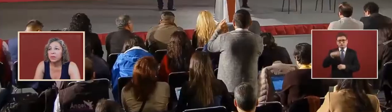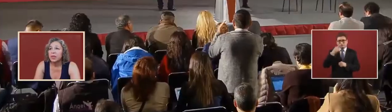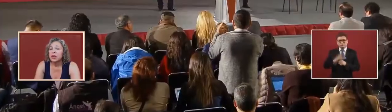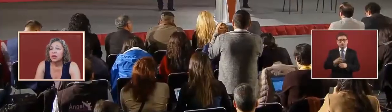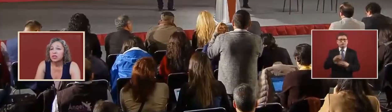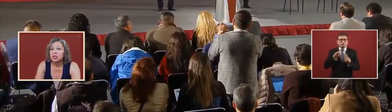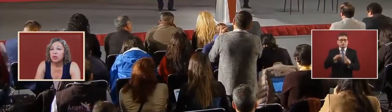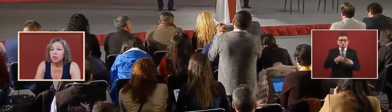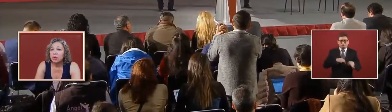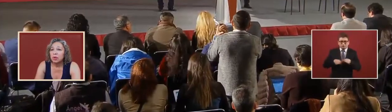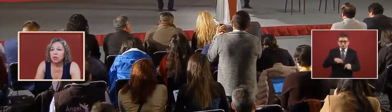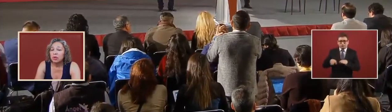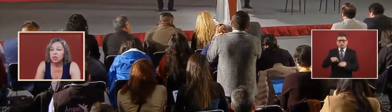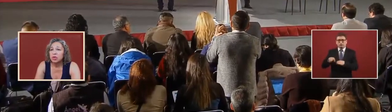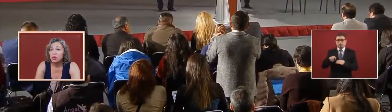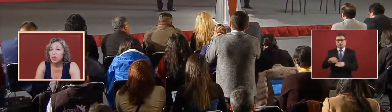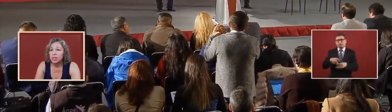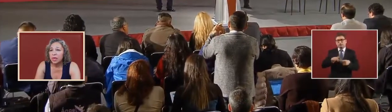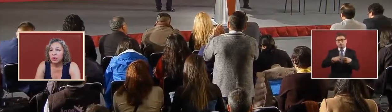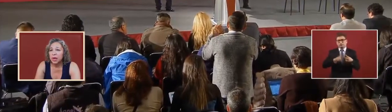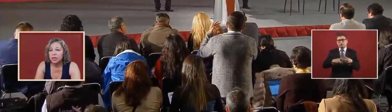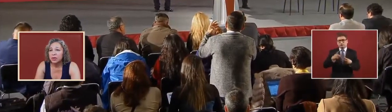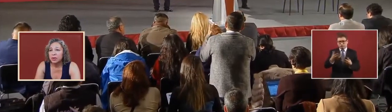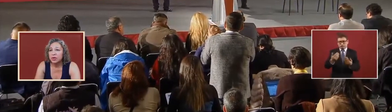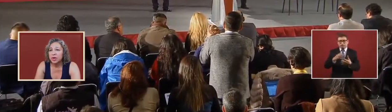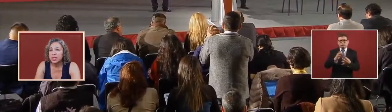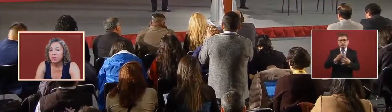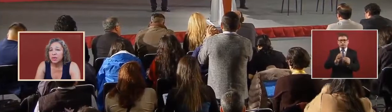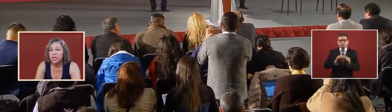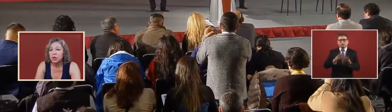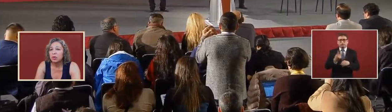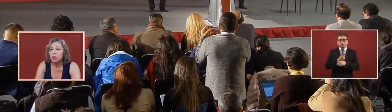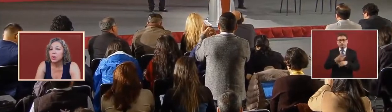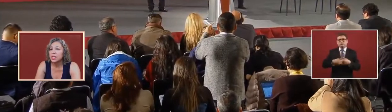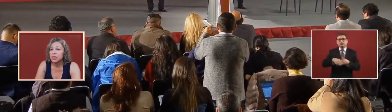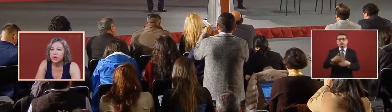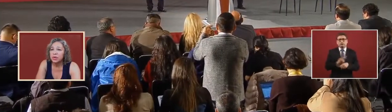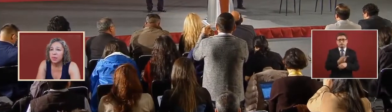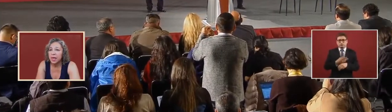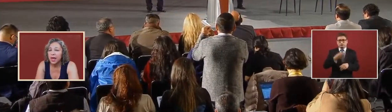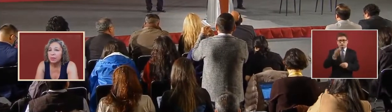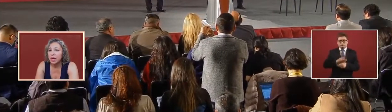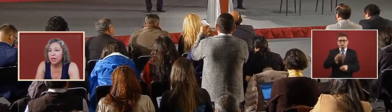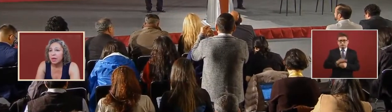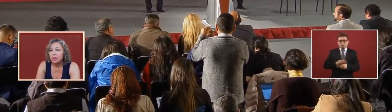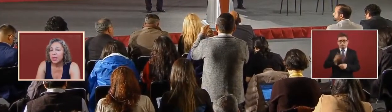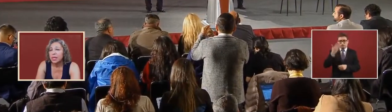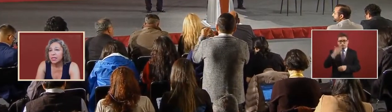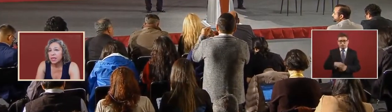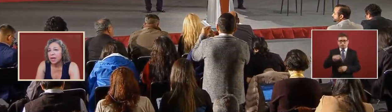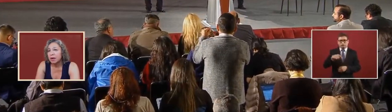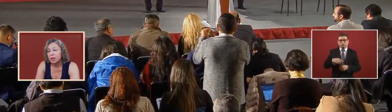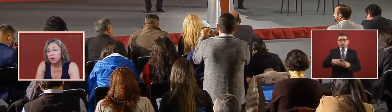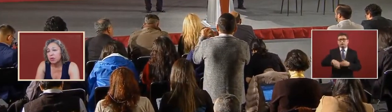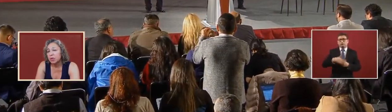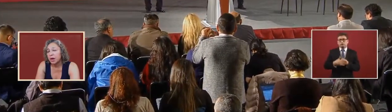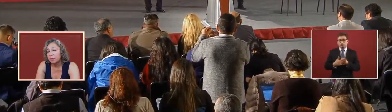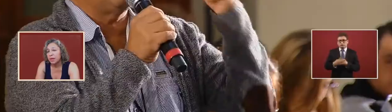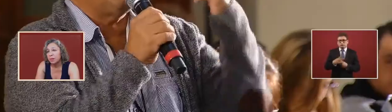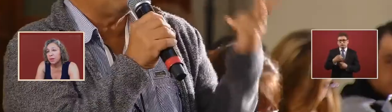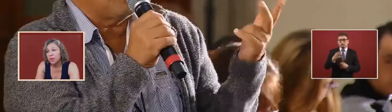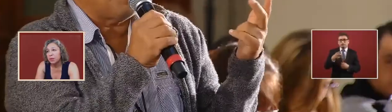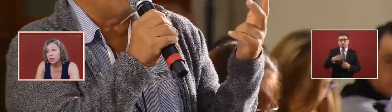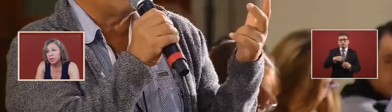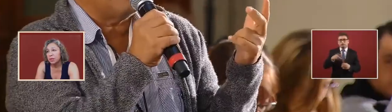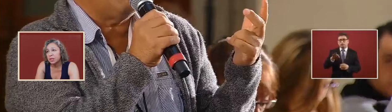so there's two points i would like to address and be told what is going to be happening because today in october